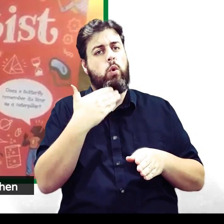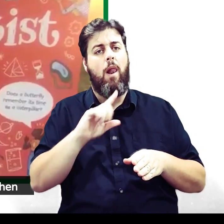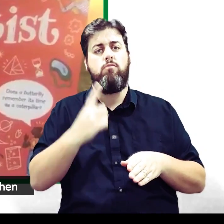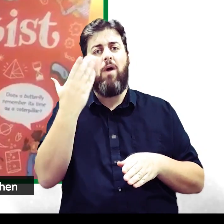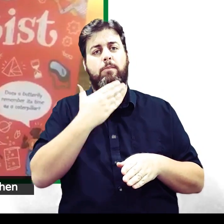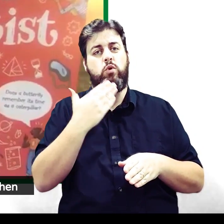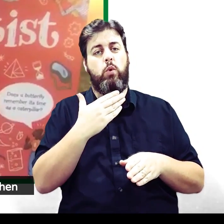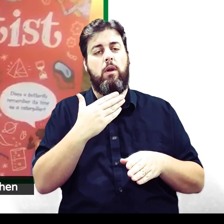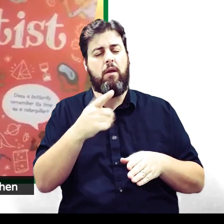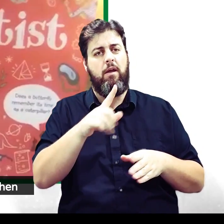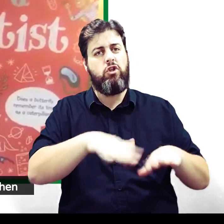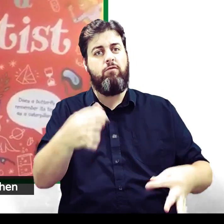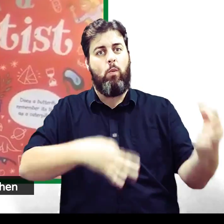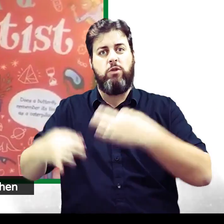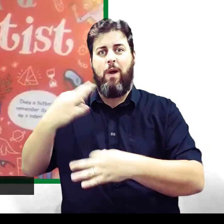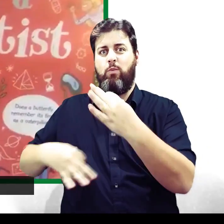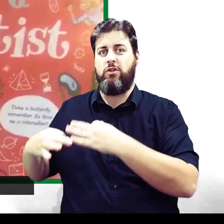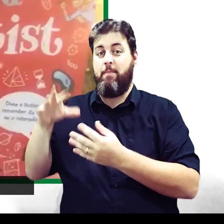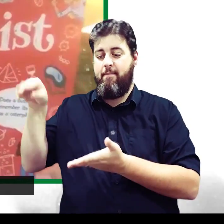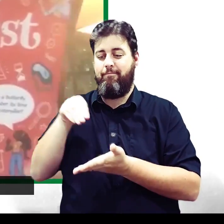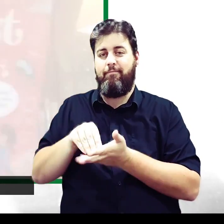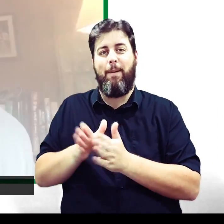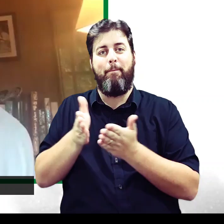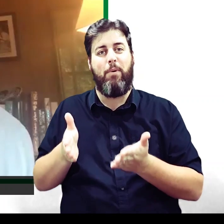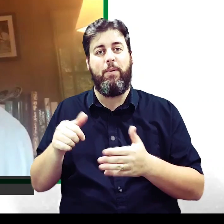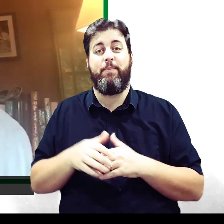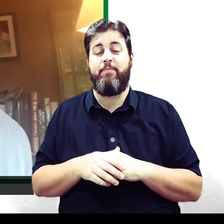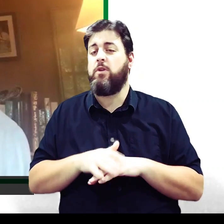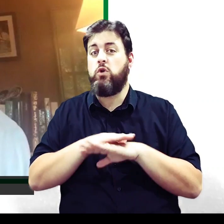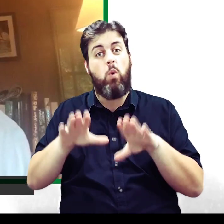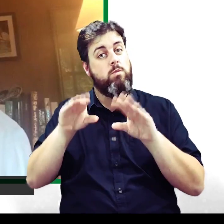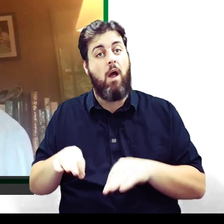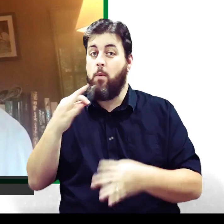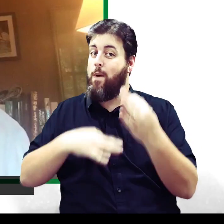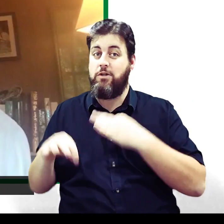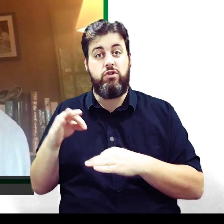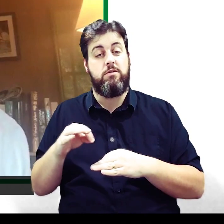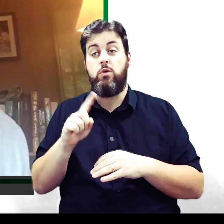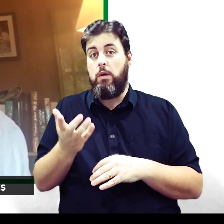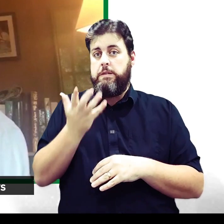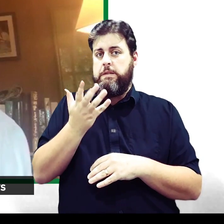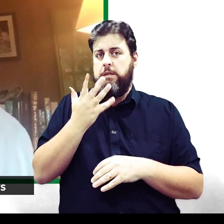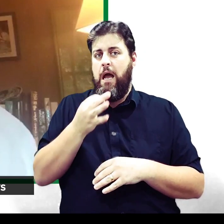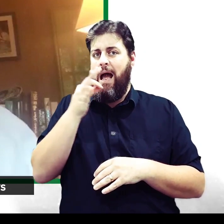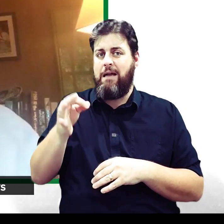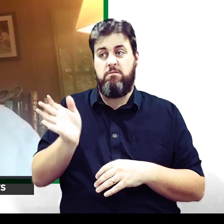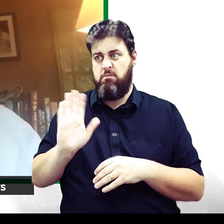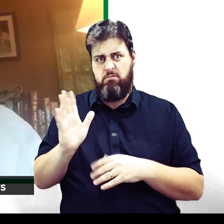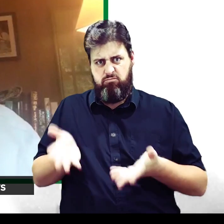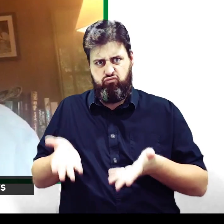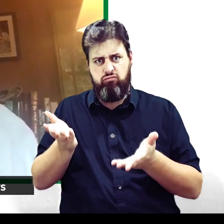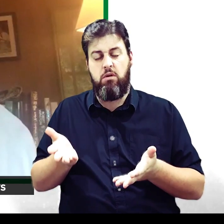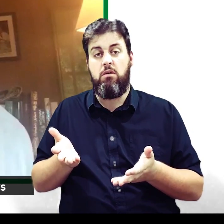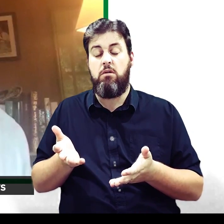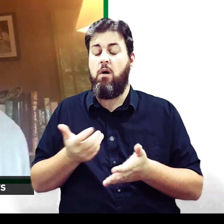primary school children who always ask me questions when I go to schools to teach. Don't stop asking questions. Don't be embarrassed about asking